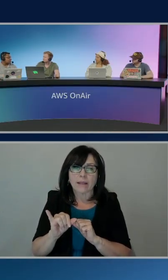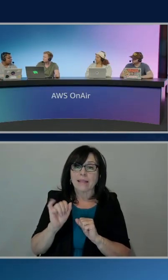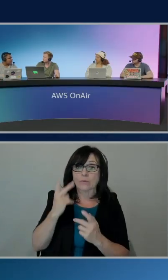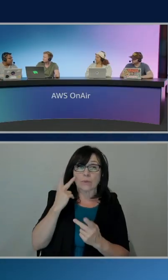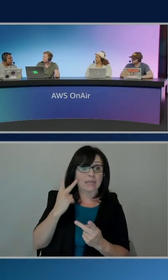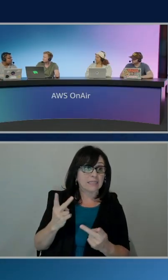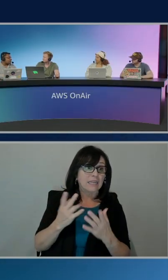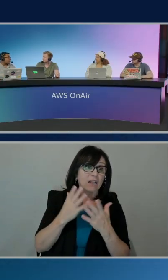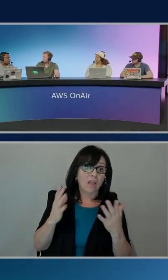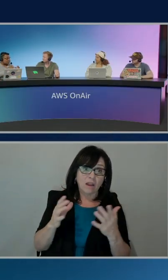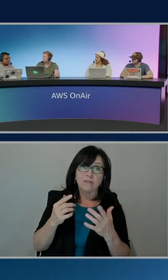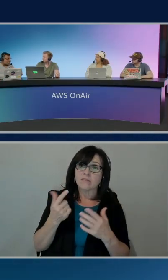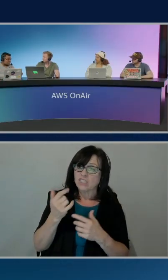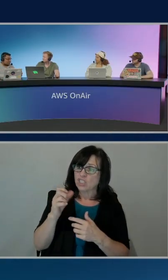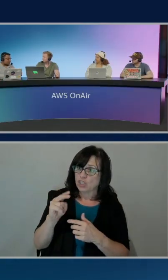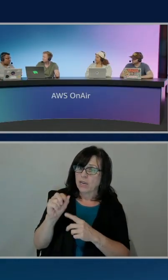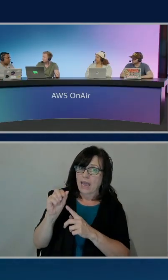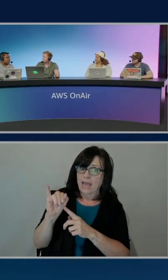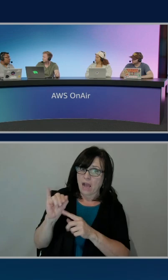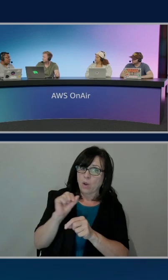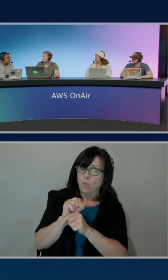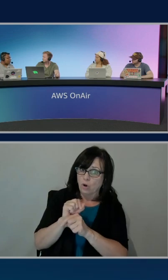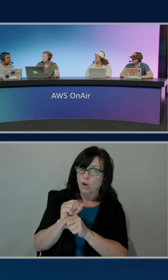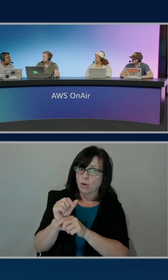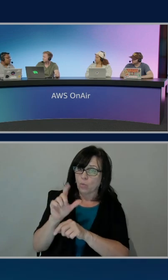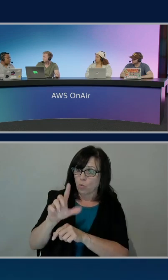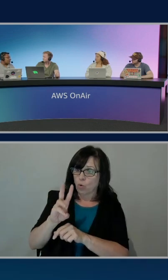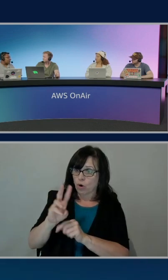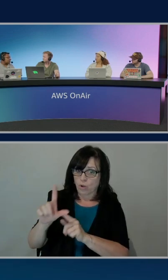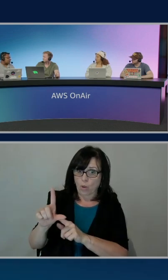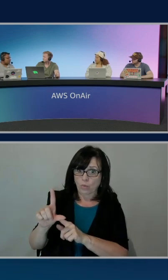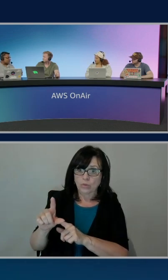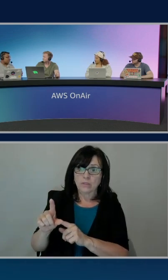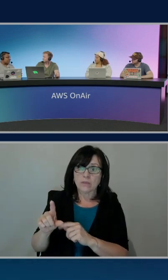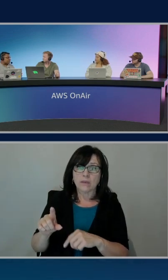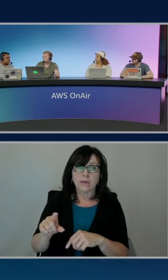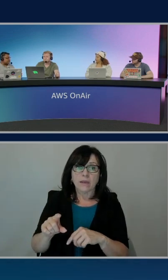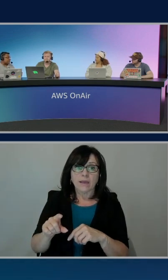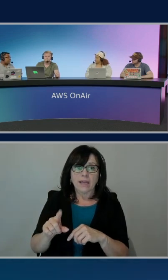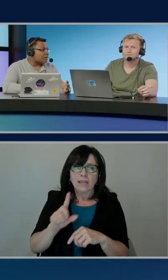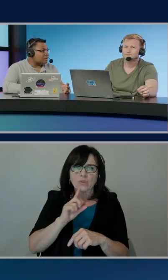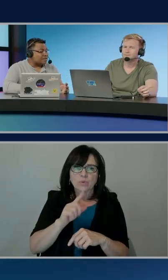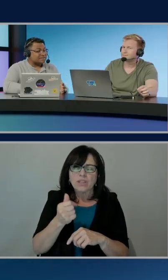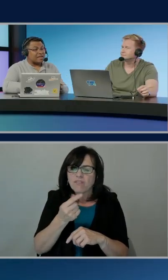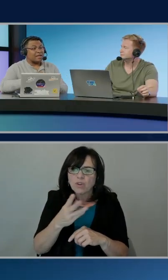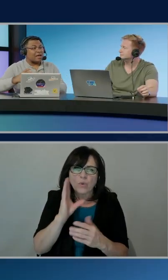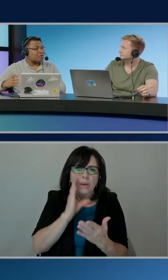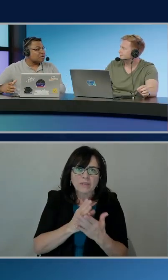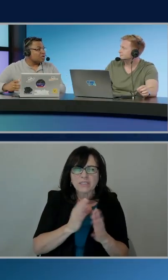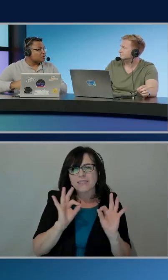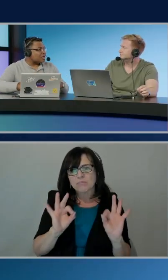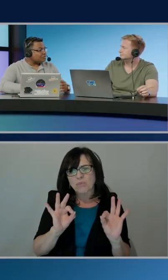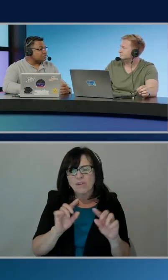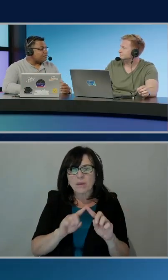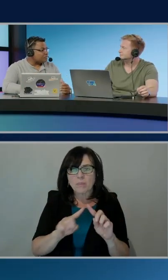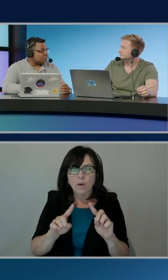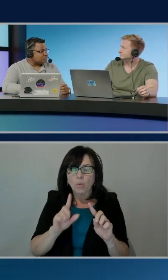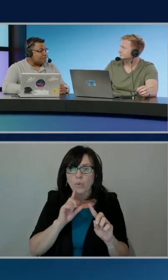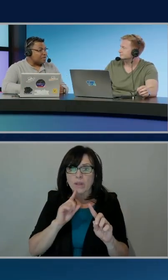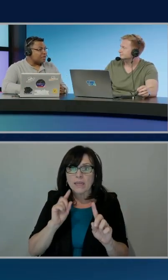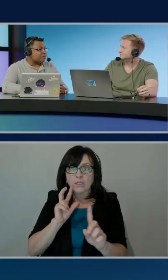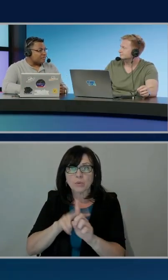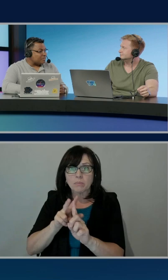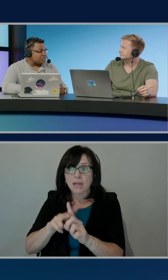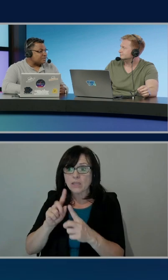workloads as well, right? Doing a POC with a fewer nodes and just a few set of images is one thing, but then scaling it out to thousands of